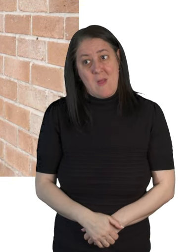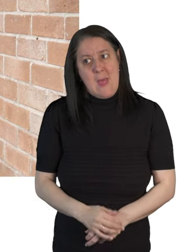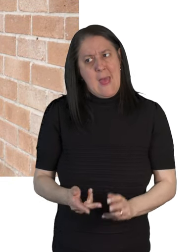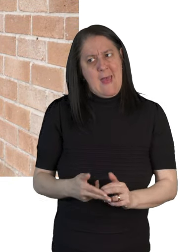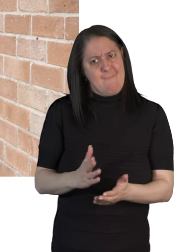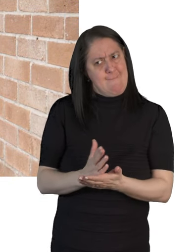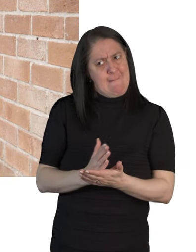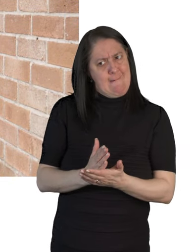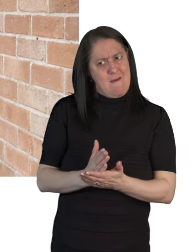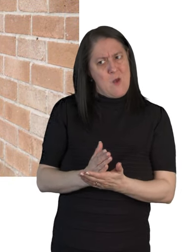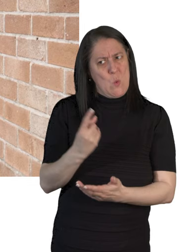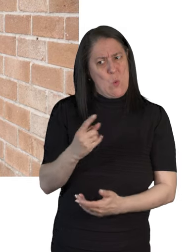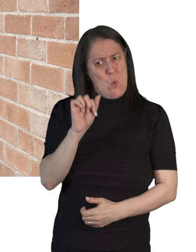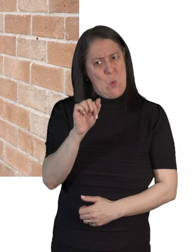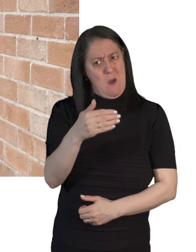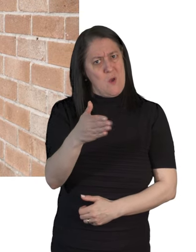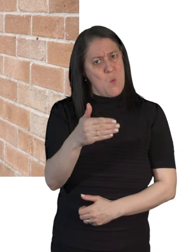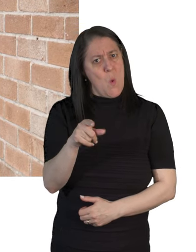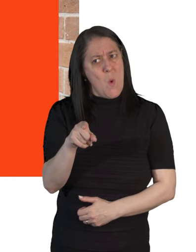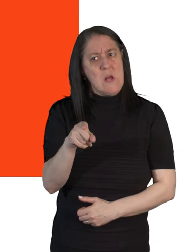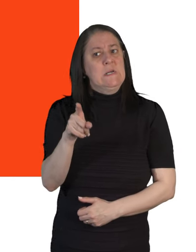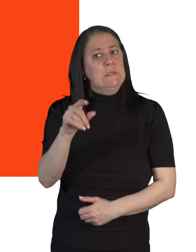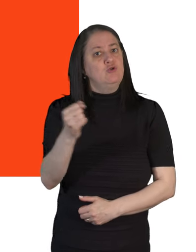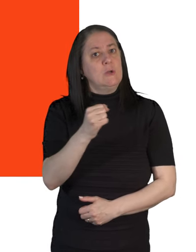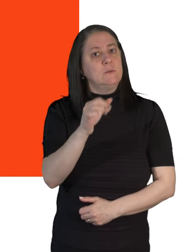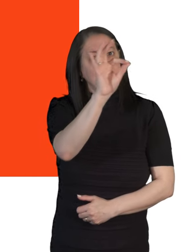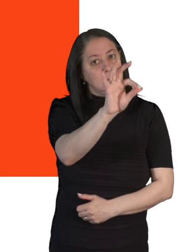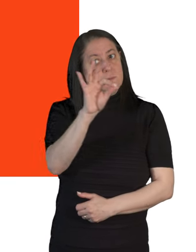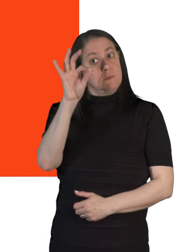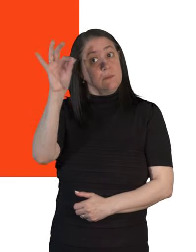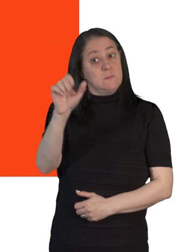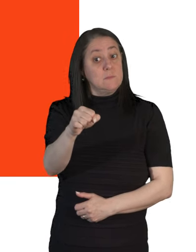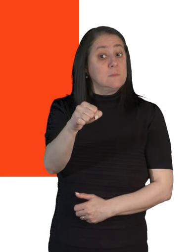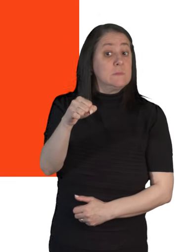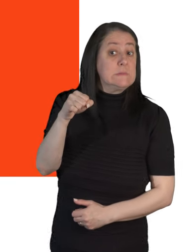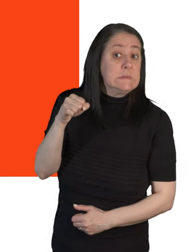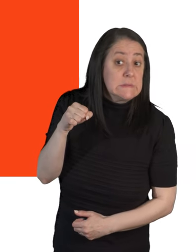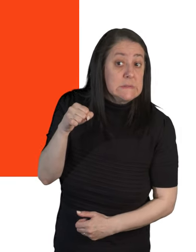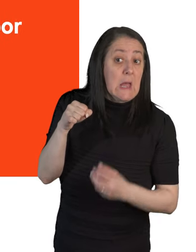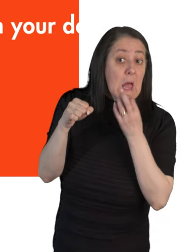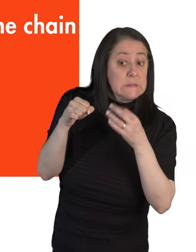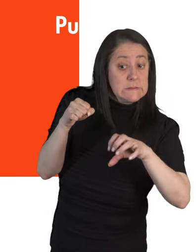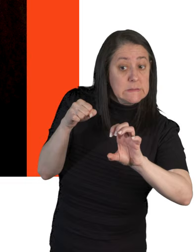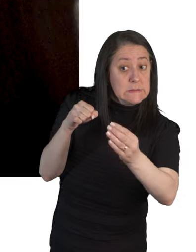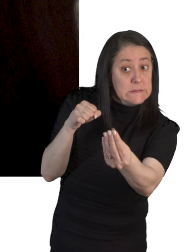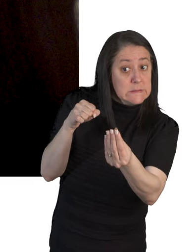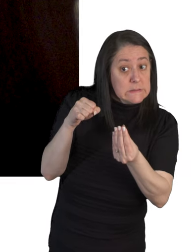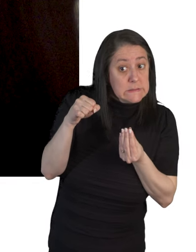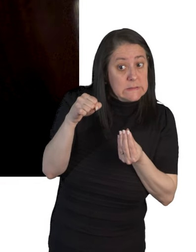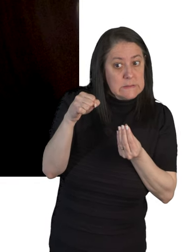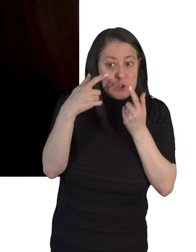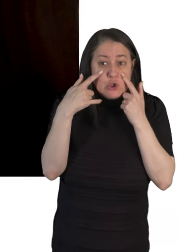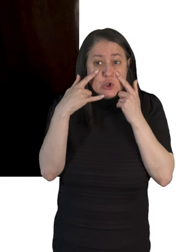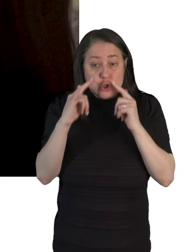If you're not sure who is at the door you should put the chain on your door or speak to them with your door closed.